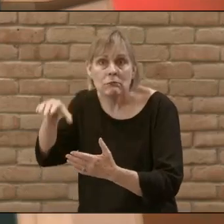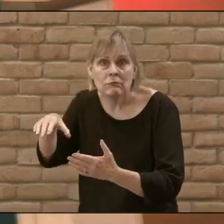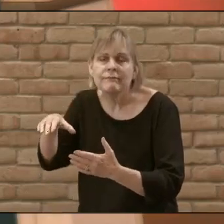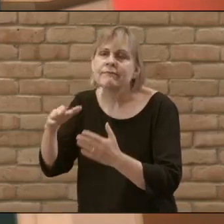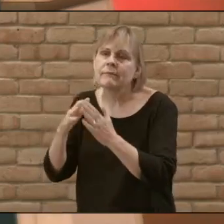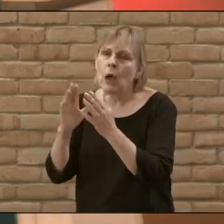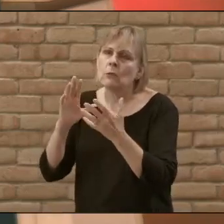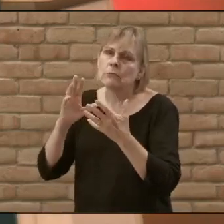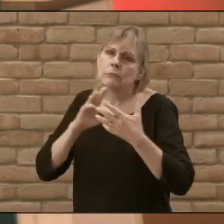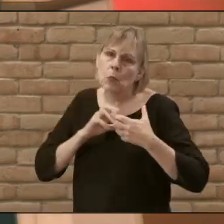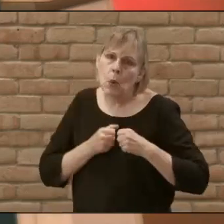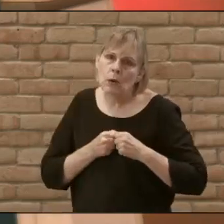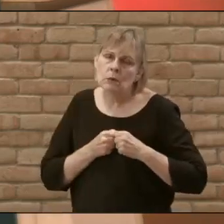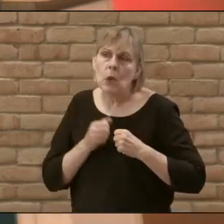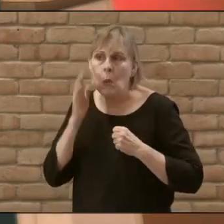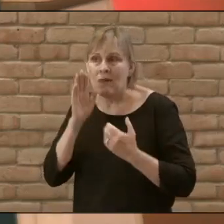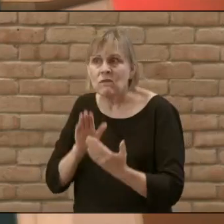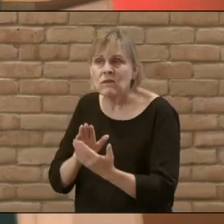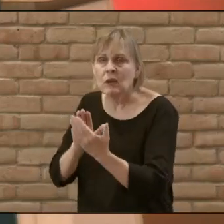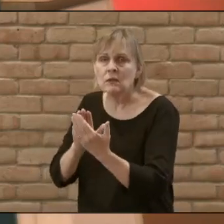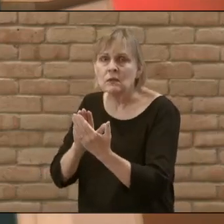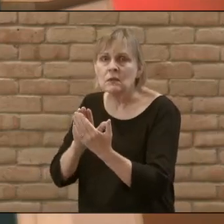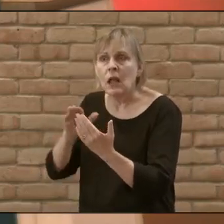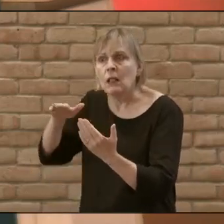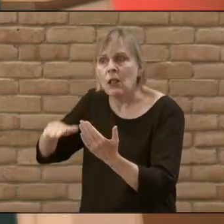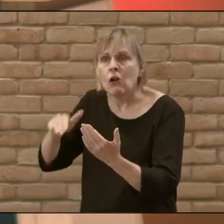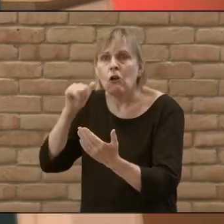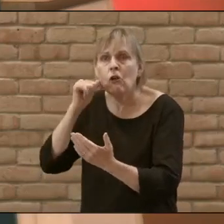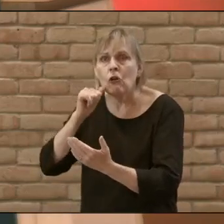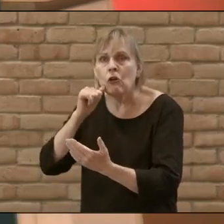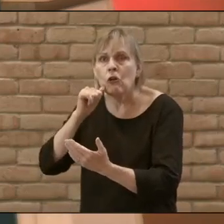knew that he may come face to face with his little girl